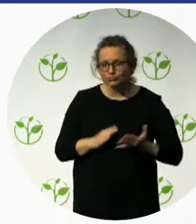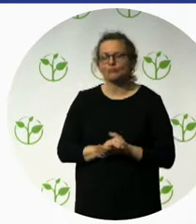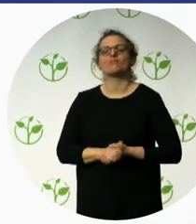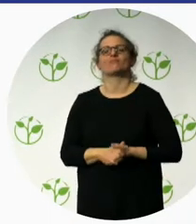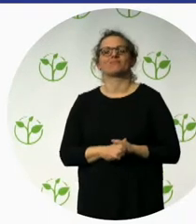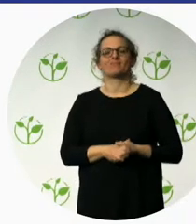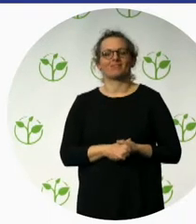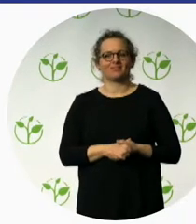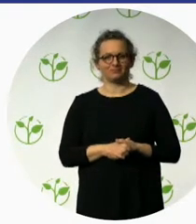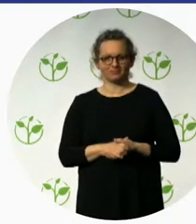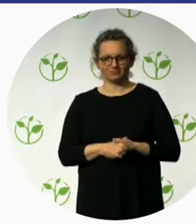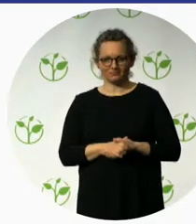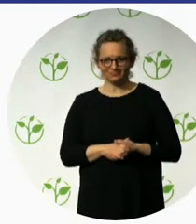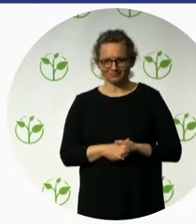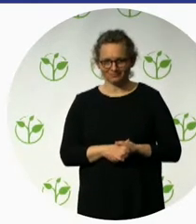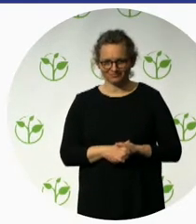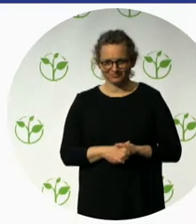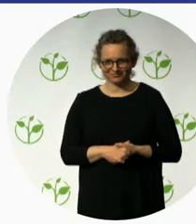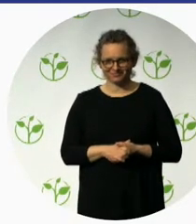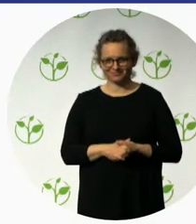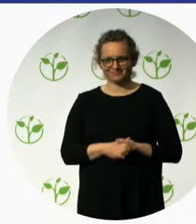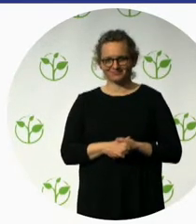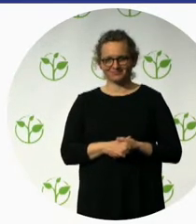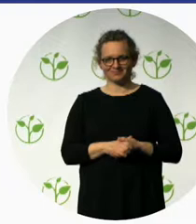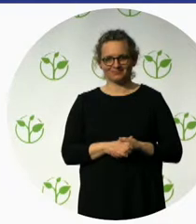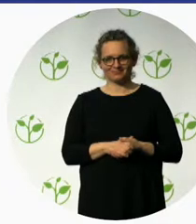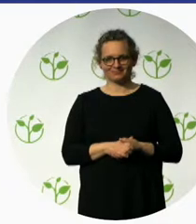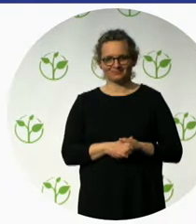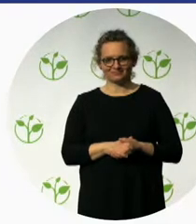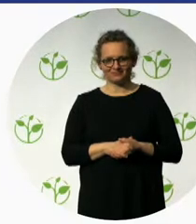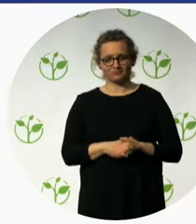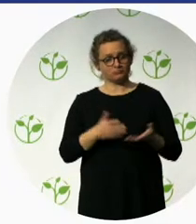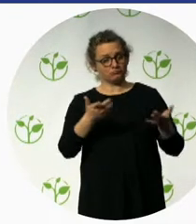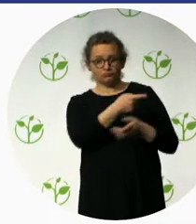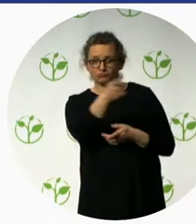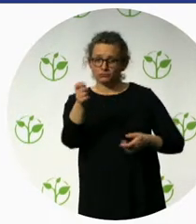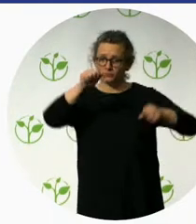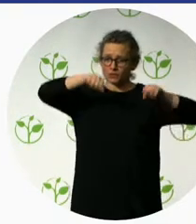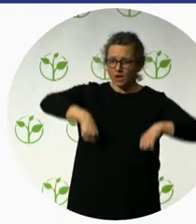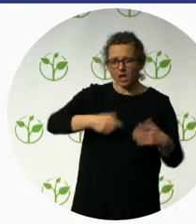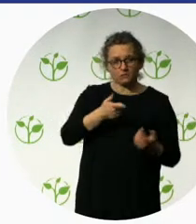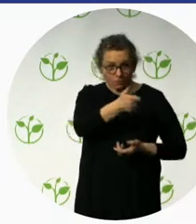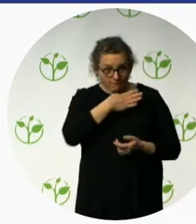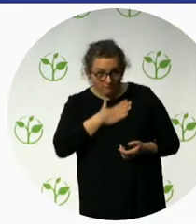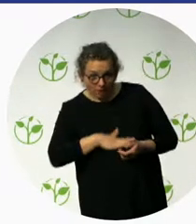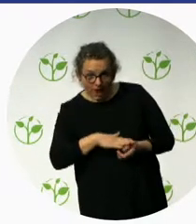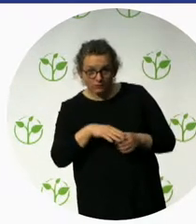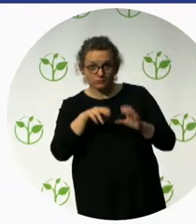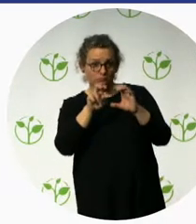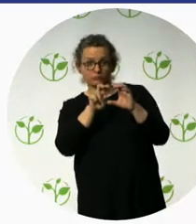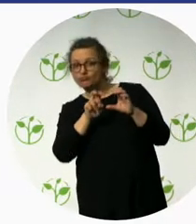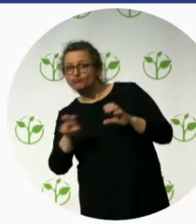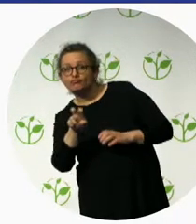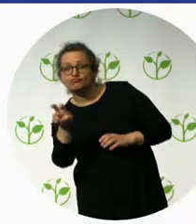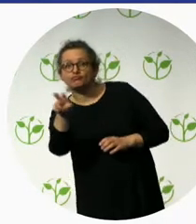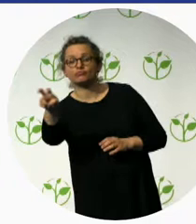but people that wanted to move to some locations, to some destinations, they want to enjoy the territory. Then we have a tour operator